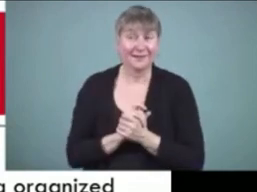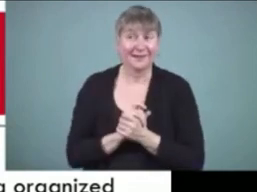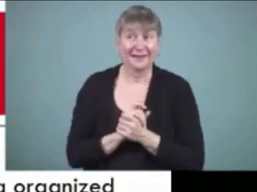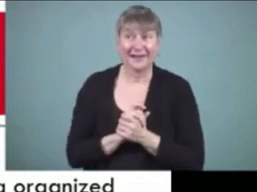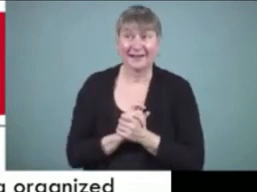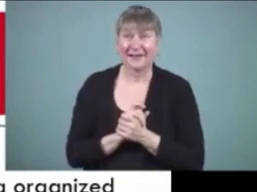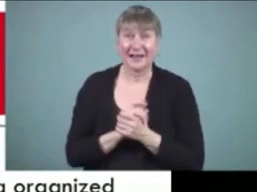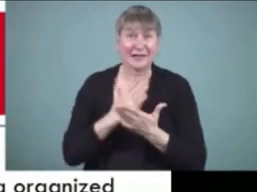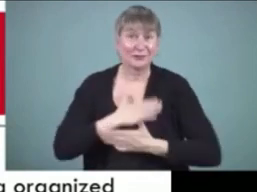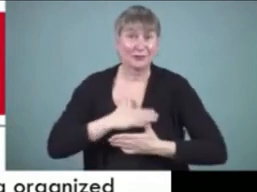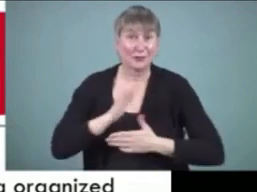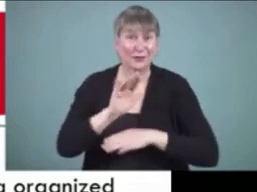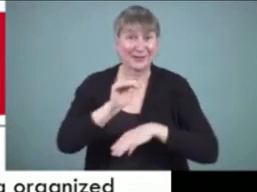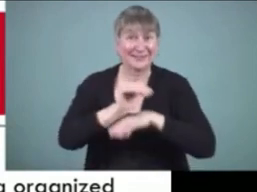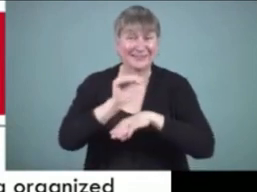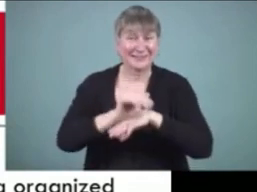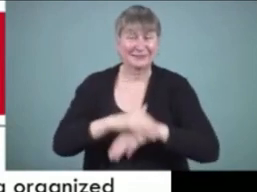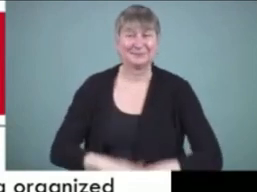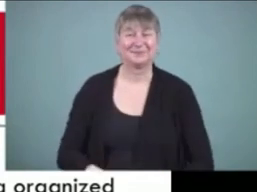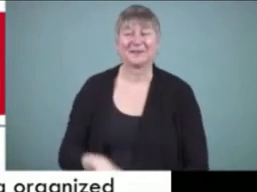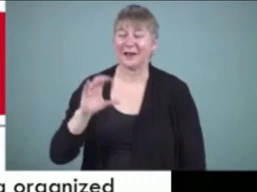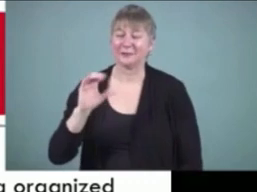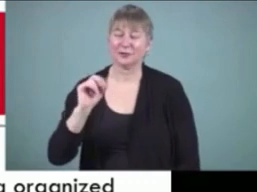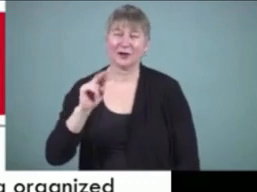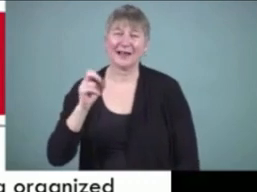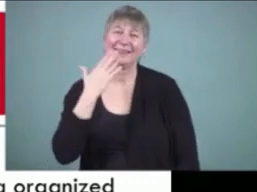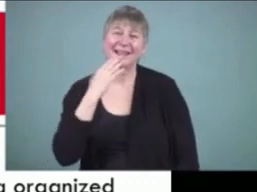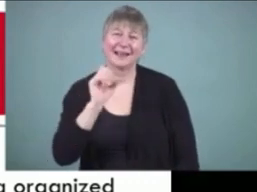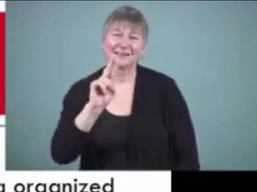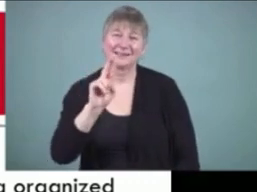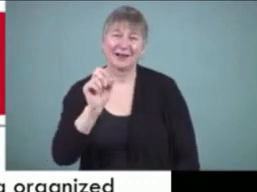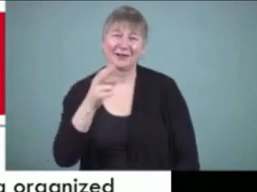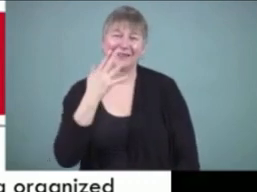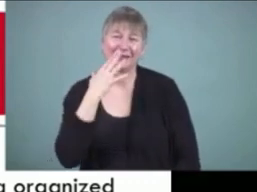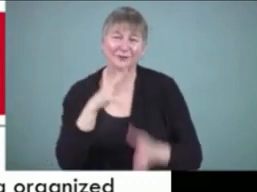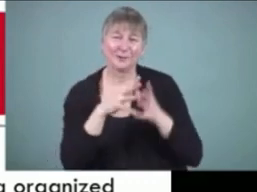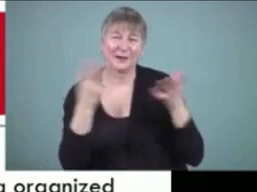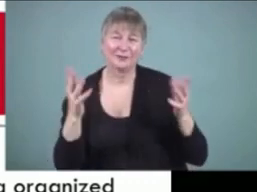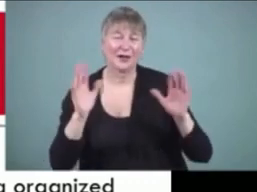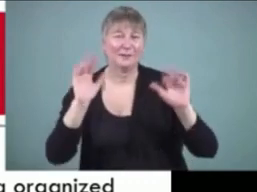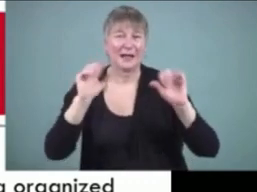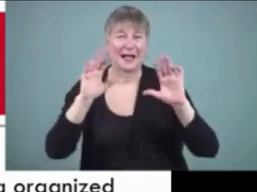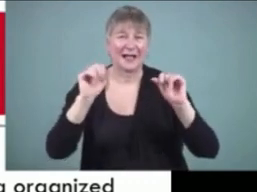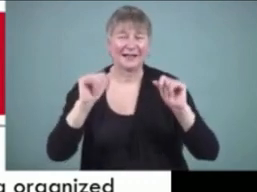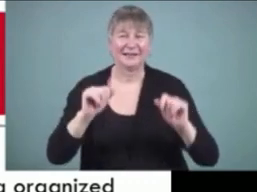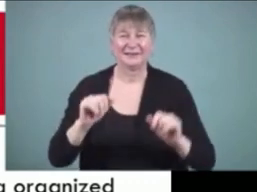enjoy your evening okay you too sarah thanks so much bye bye